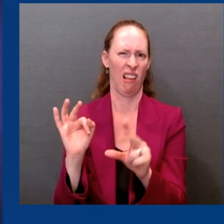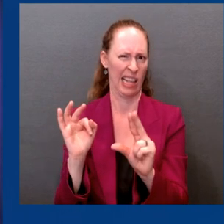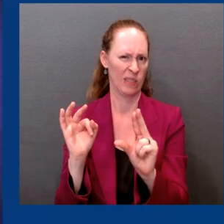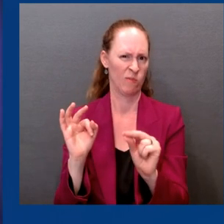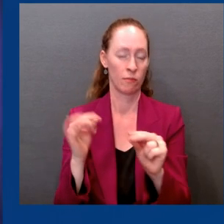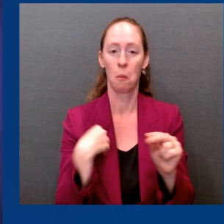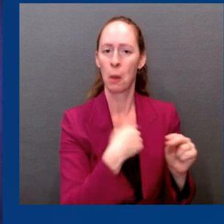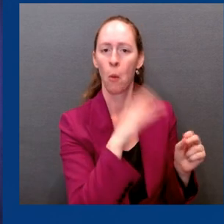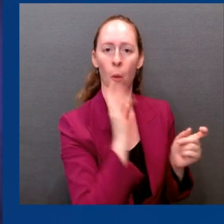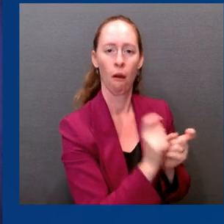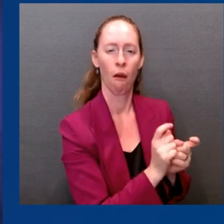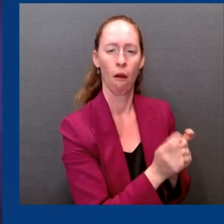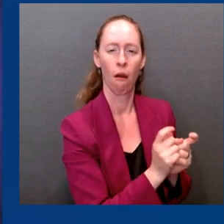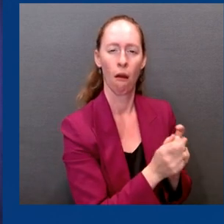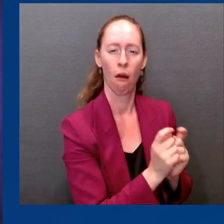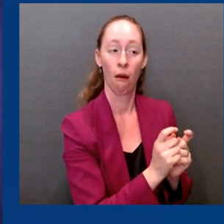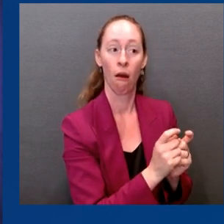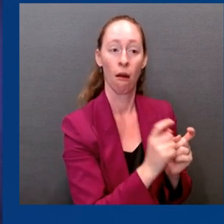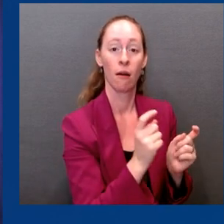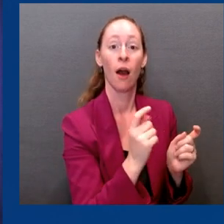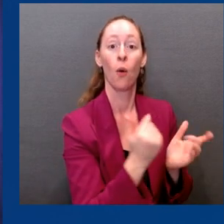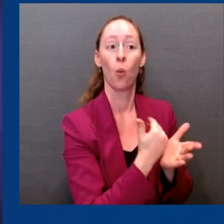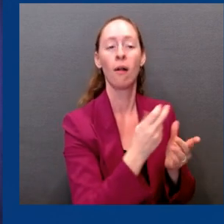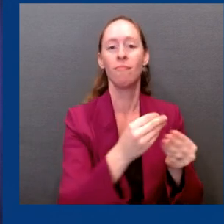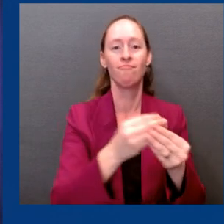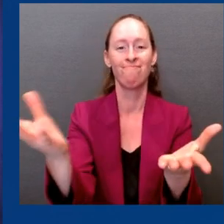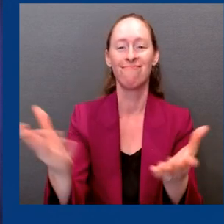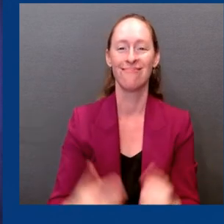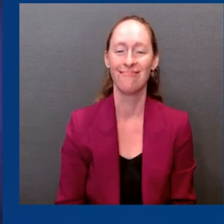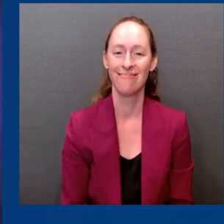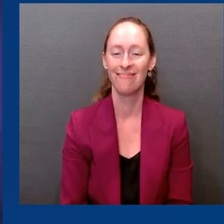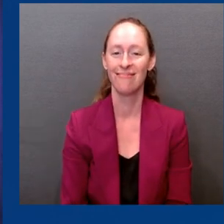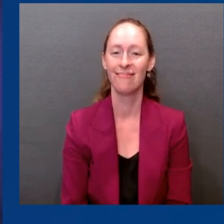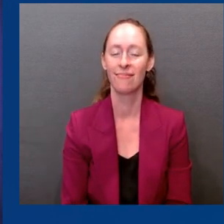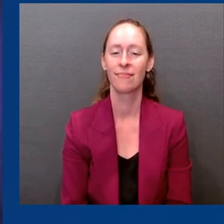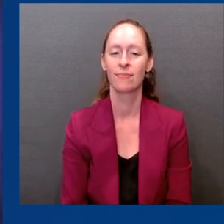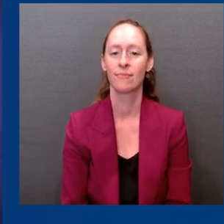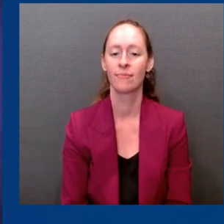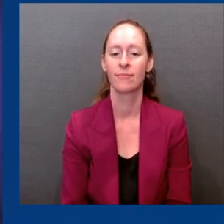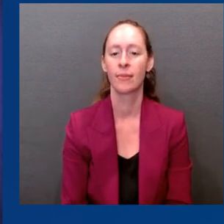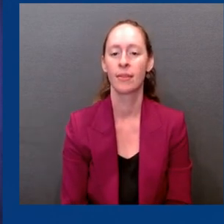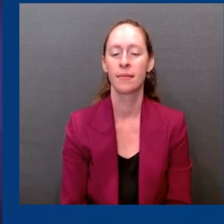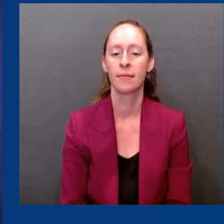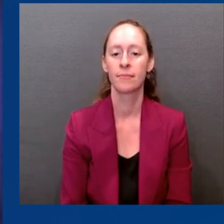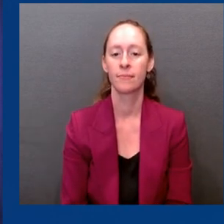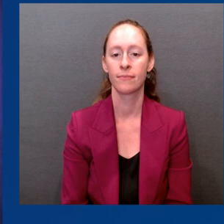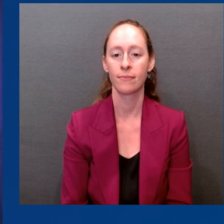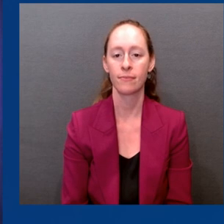Mr. Great. Kevin. All right. Let's do a few more questions. Let's go to Zeke Miller at the Associated Press.